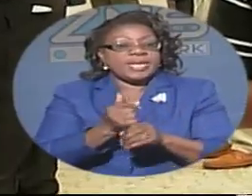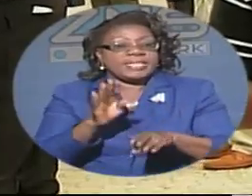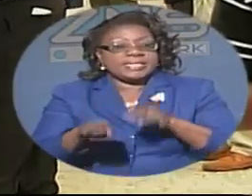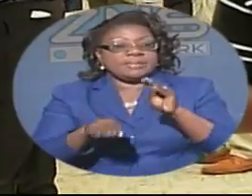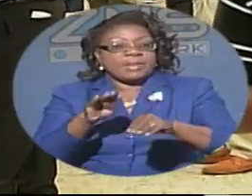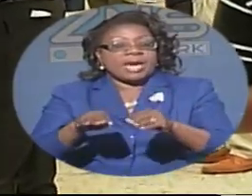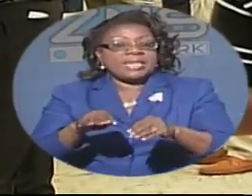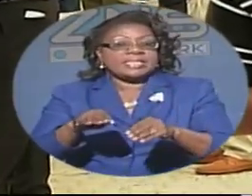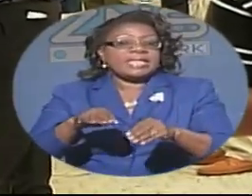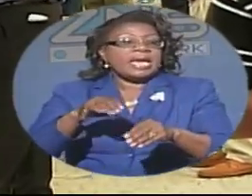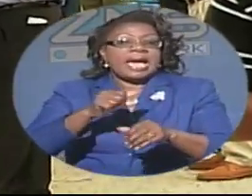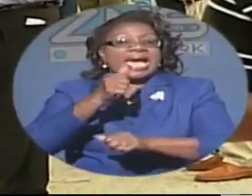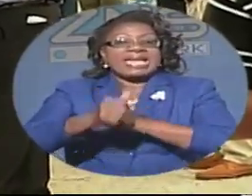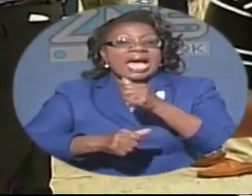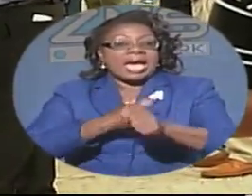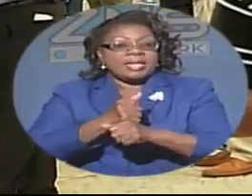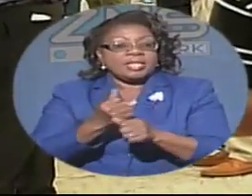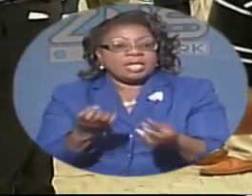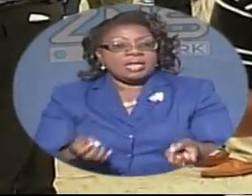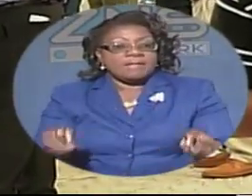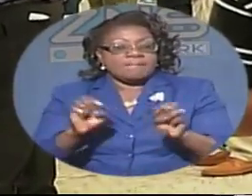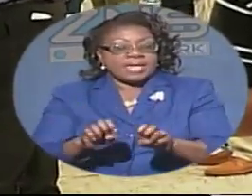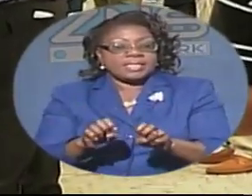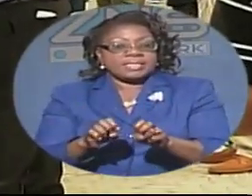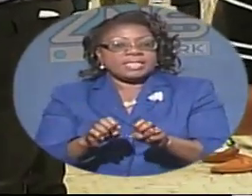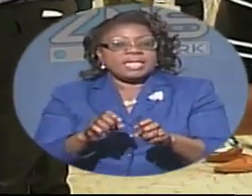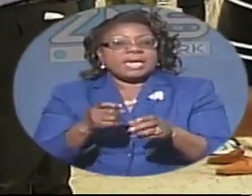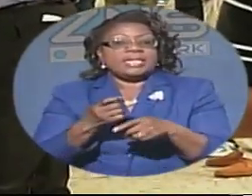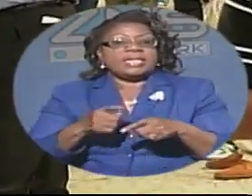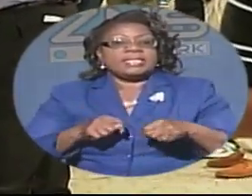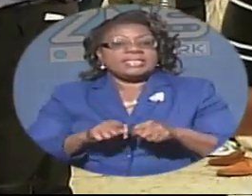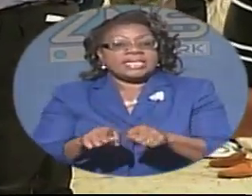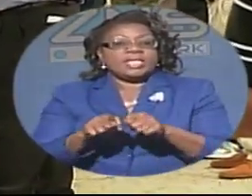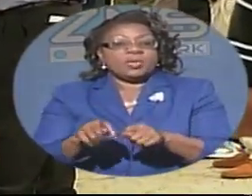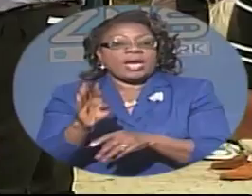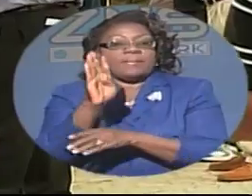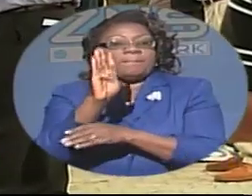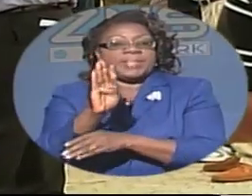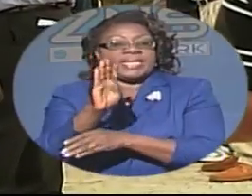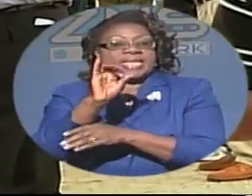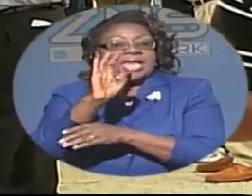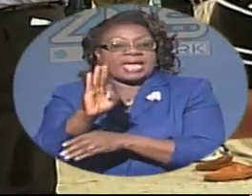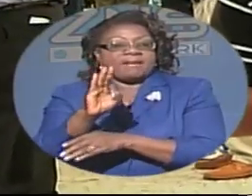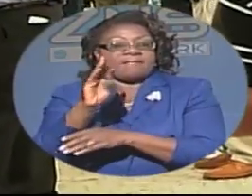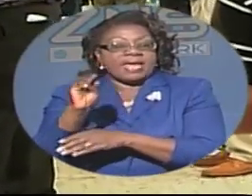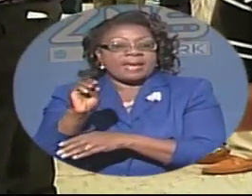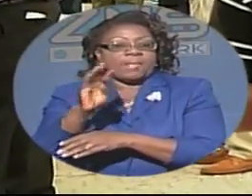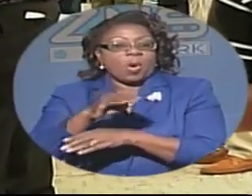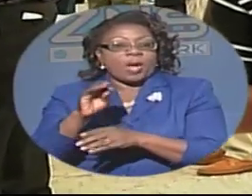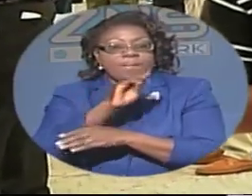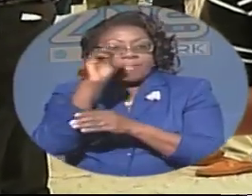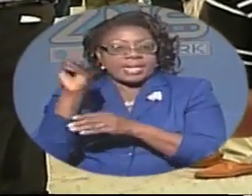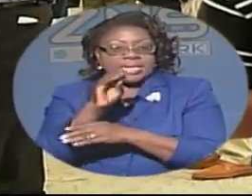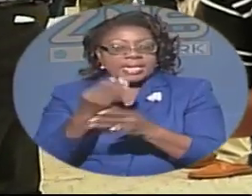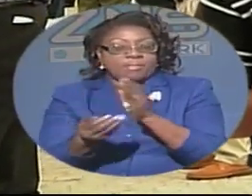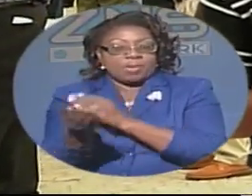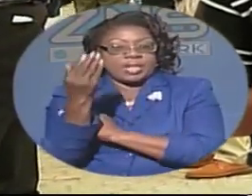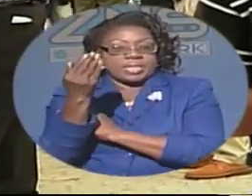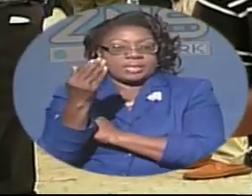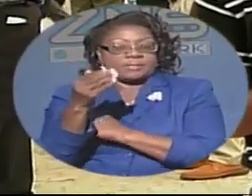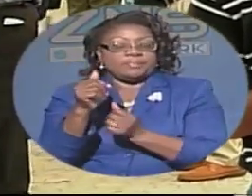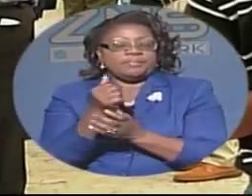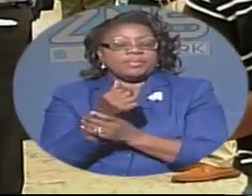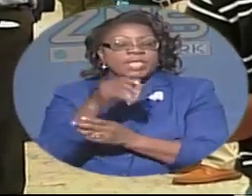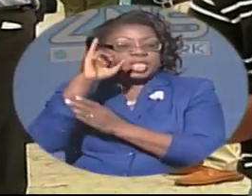meantime the national men's empowerment series continues at the diplomat center on monday morning reporting from downtown nassau